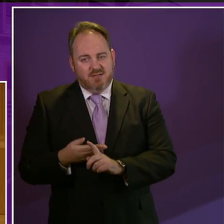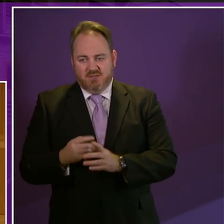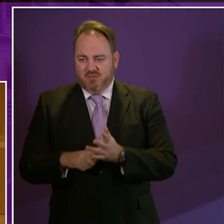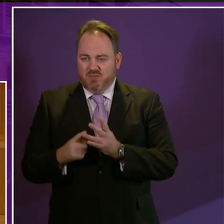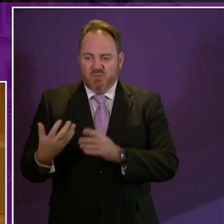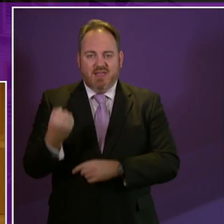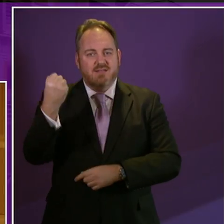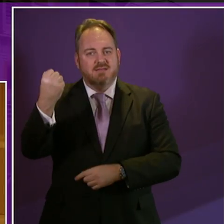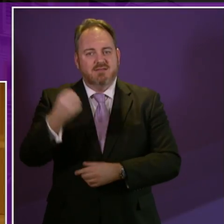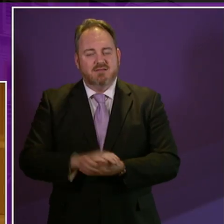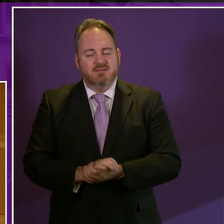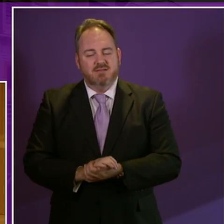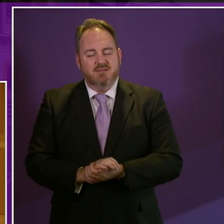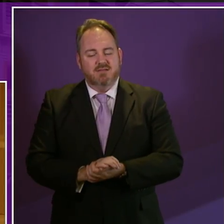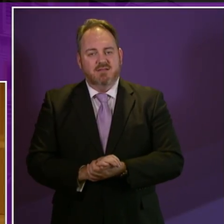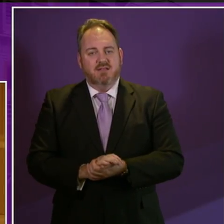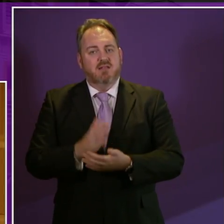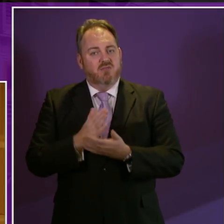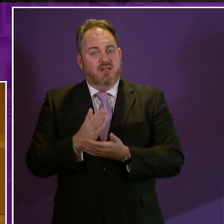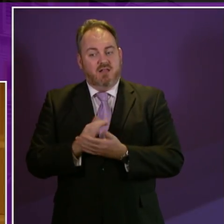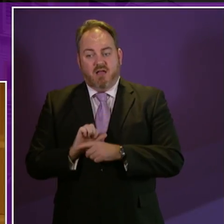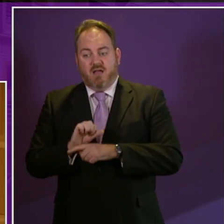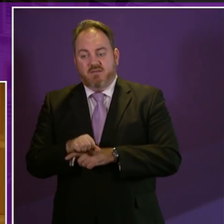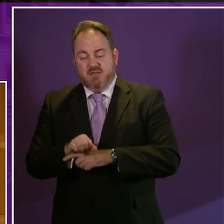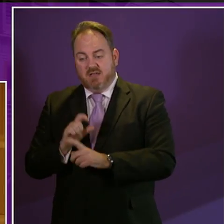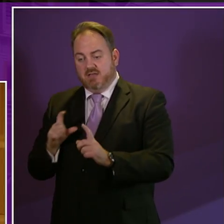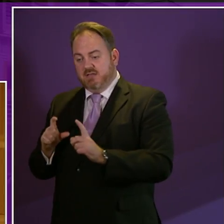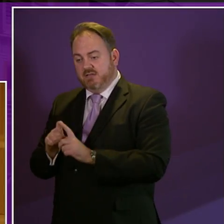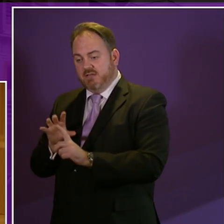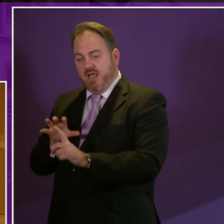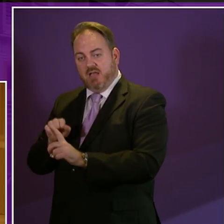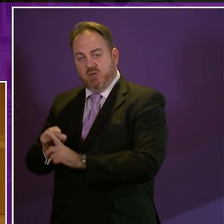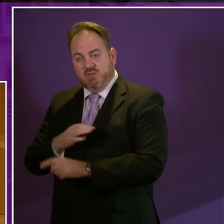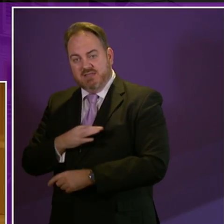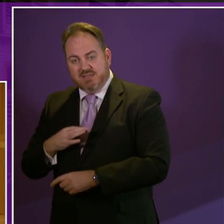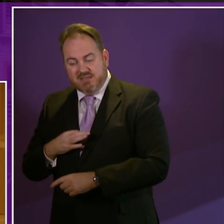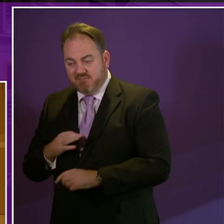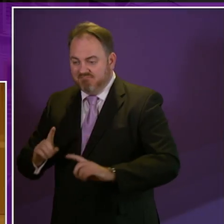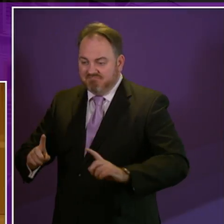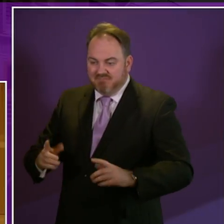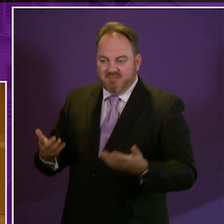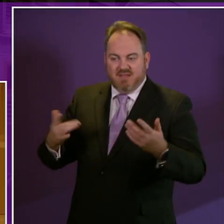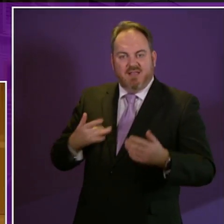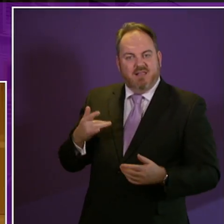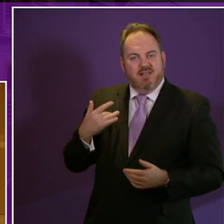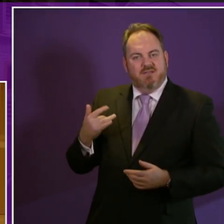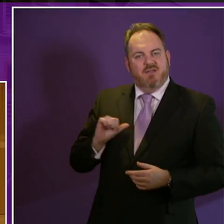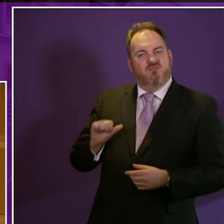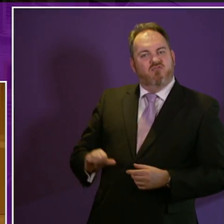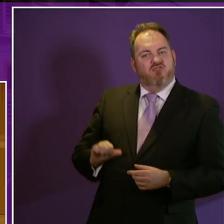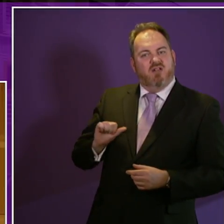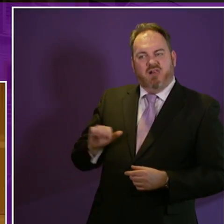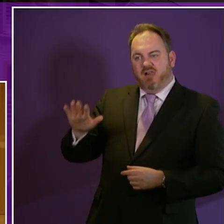available to them even after diagnosis families can face a brick wall of availability if they're in rural locations